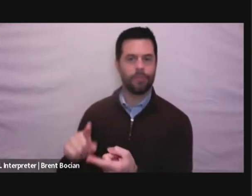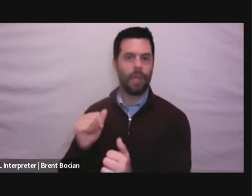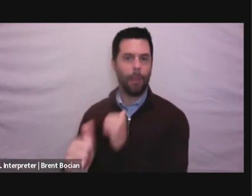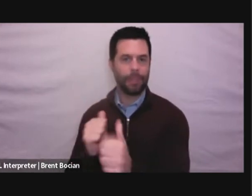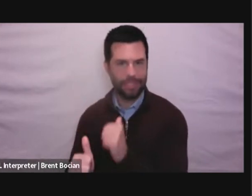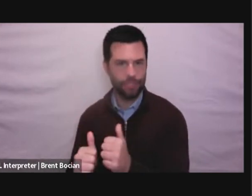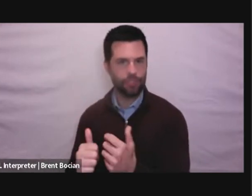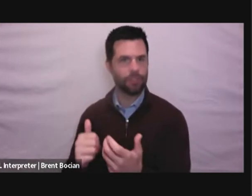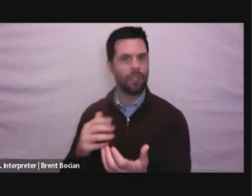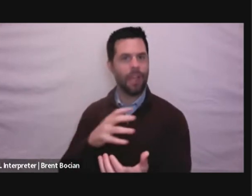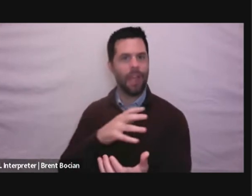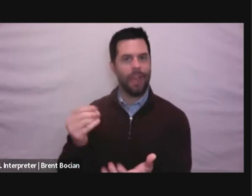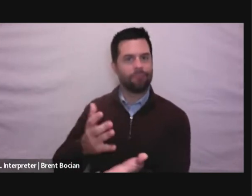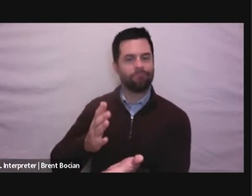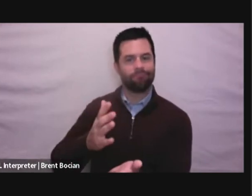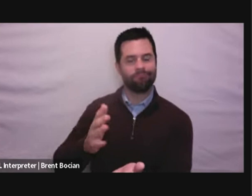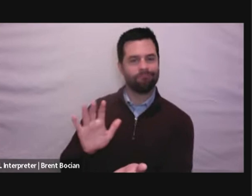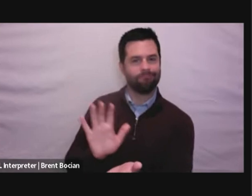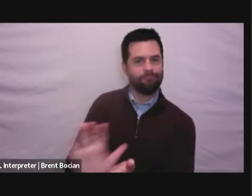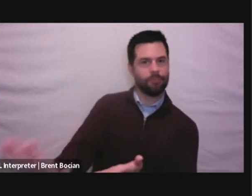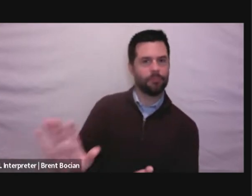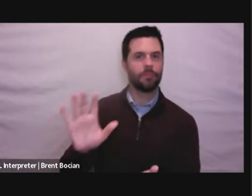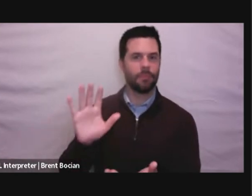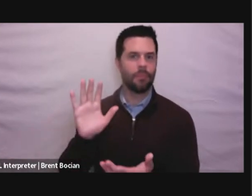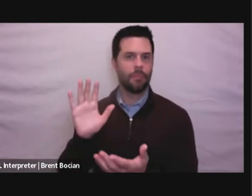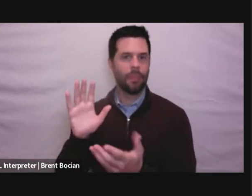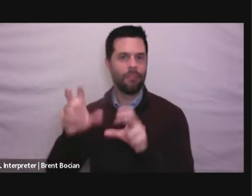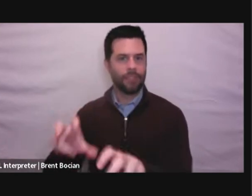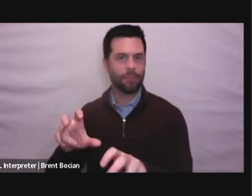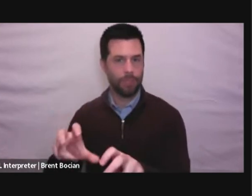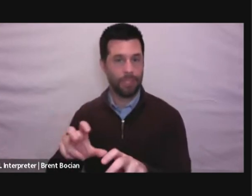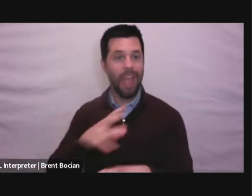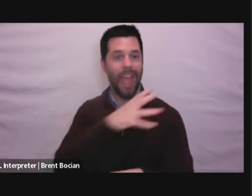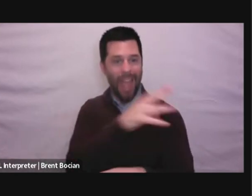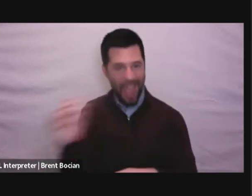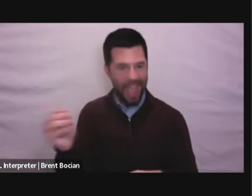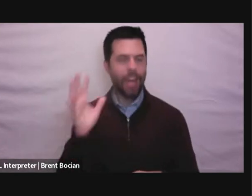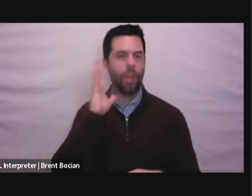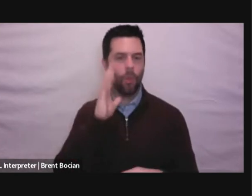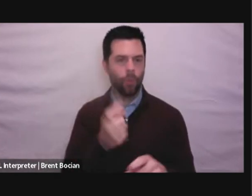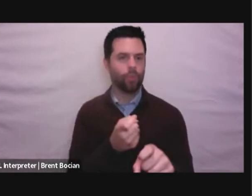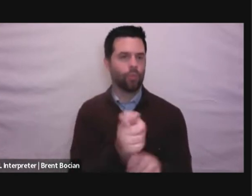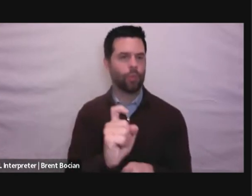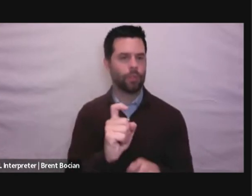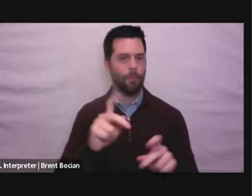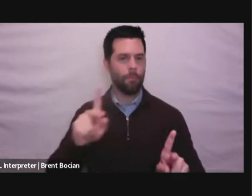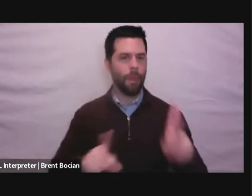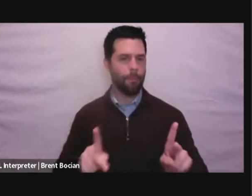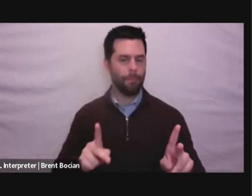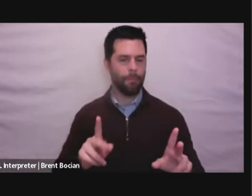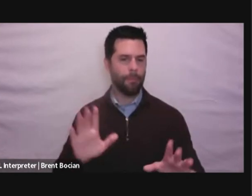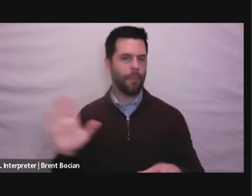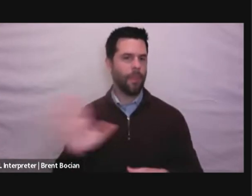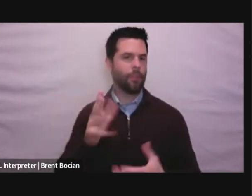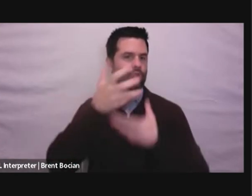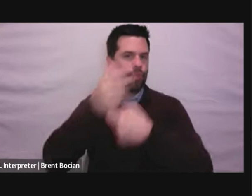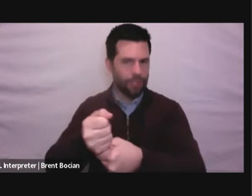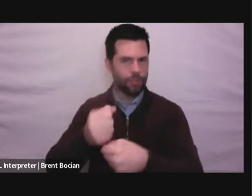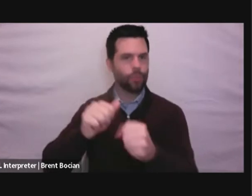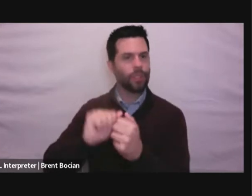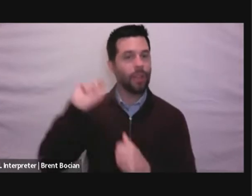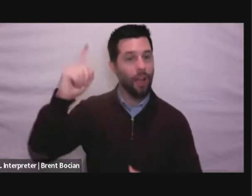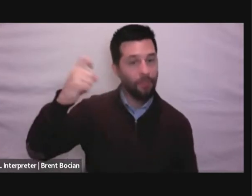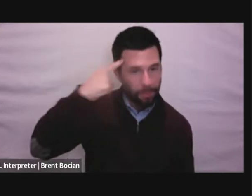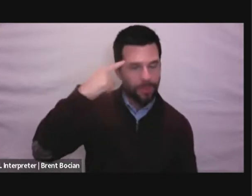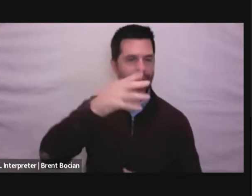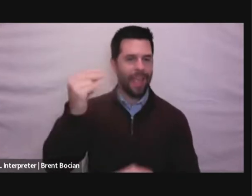And maybe most damaging for democracies, it erodes public trust in government, in institutions. And that,